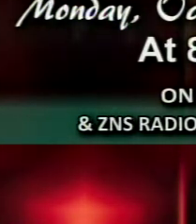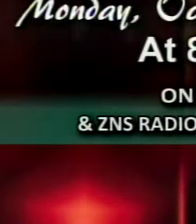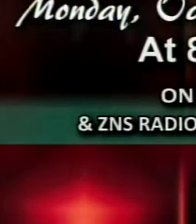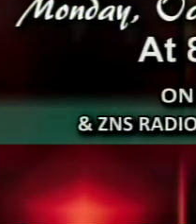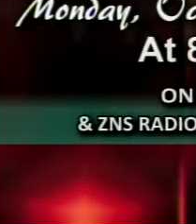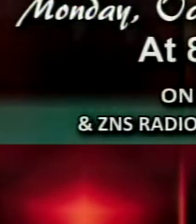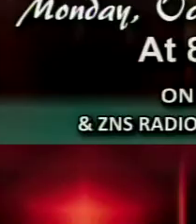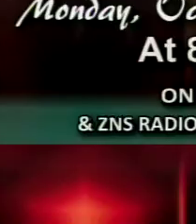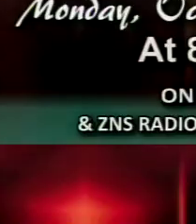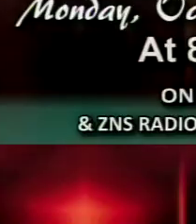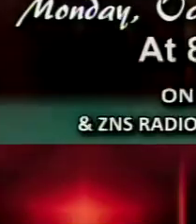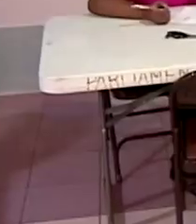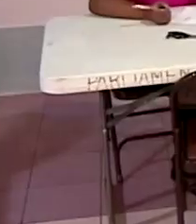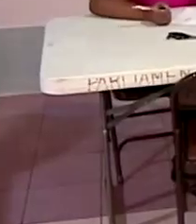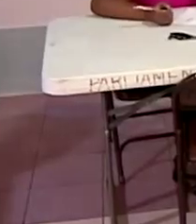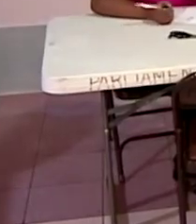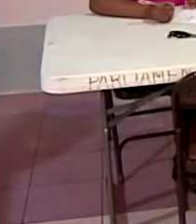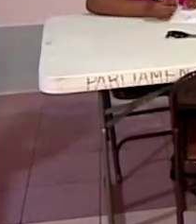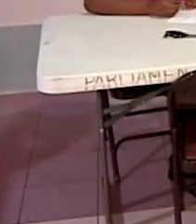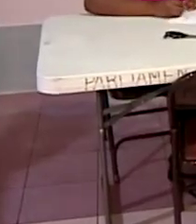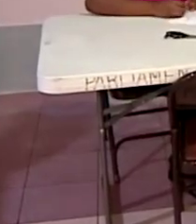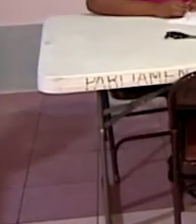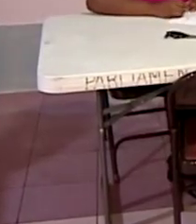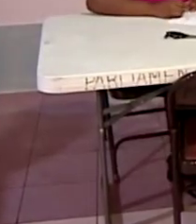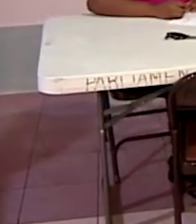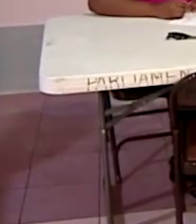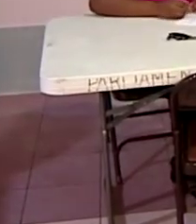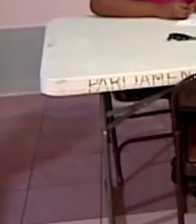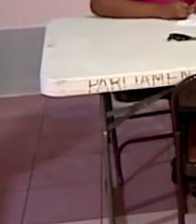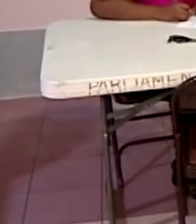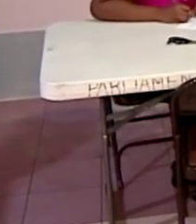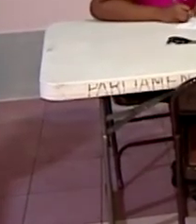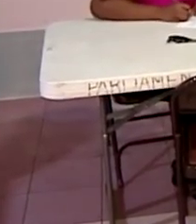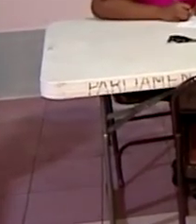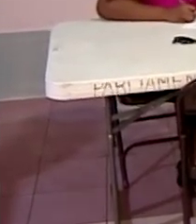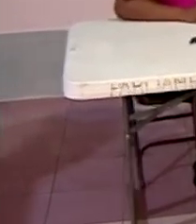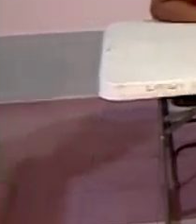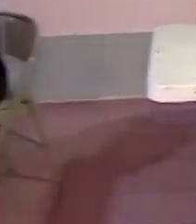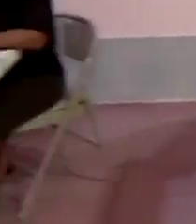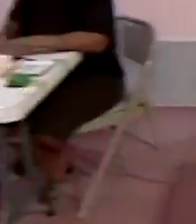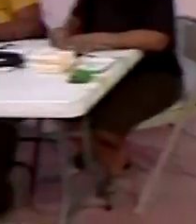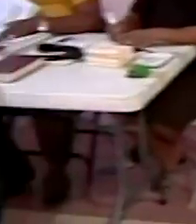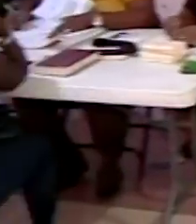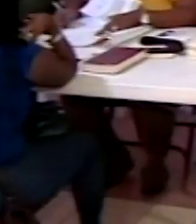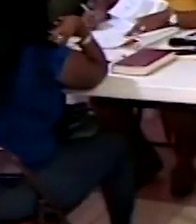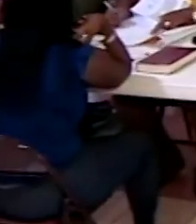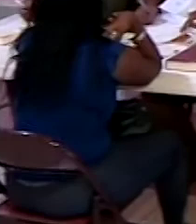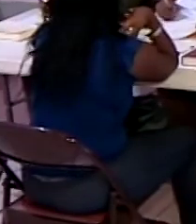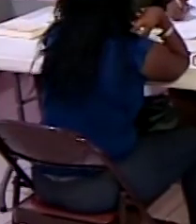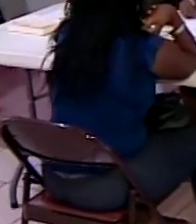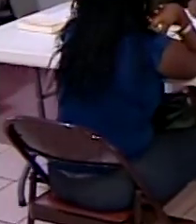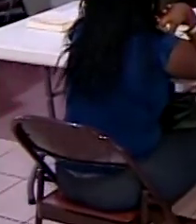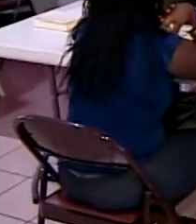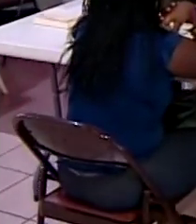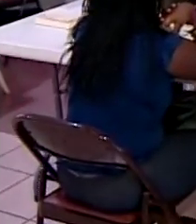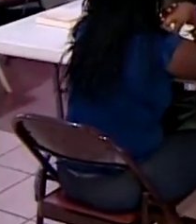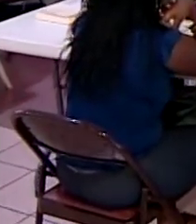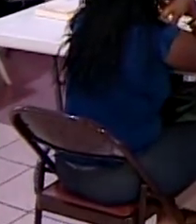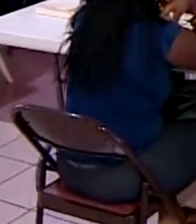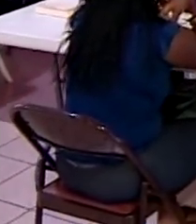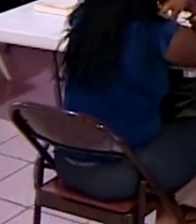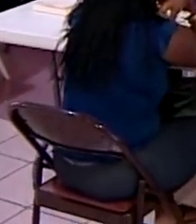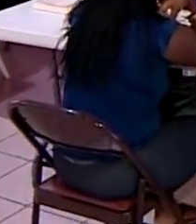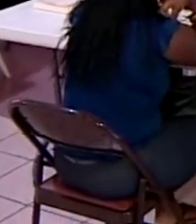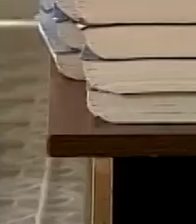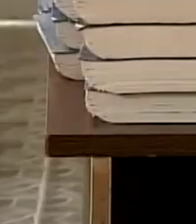key bills are tabled in Parliament. And the Boundaries Commission named, they will make recommendations regarding the realignment of constituencies